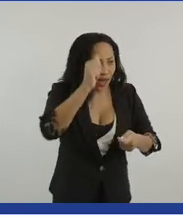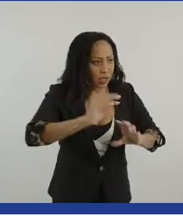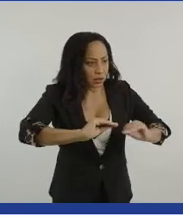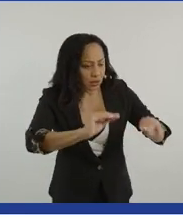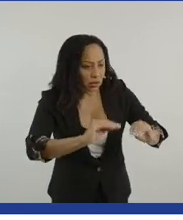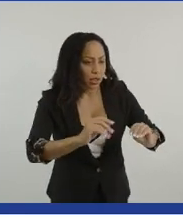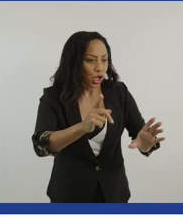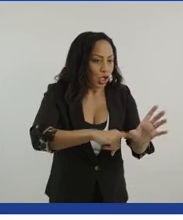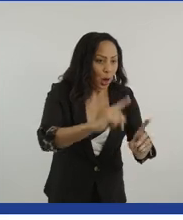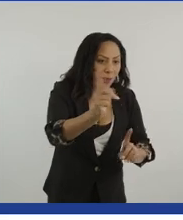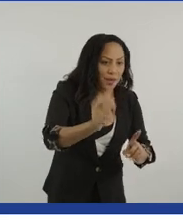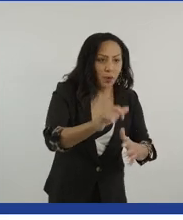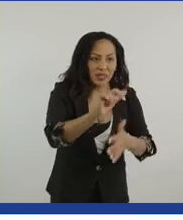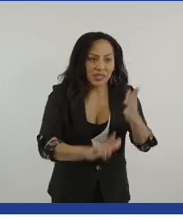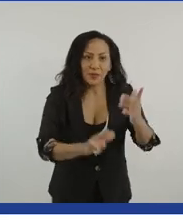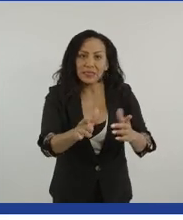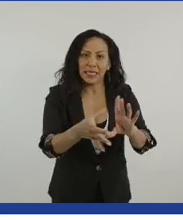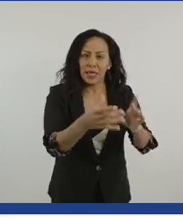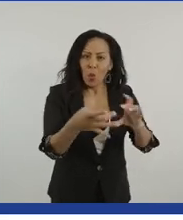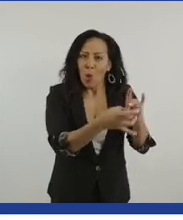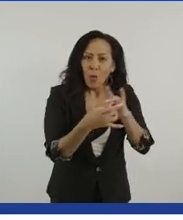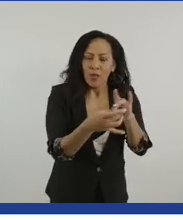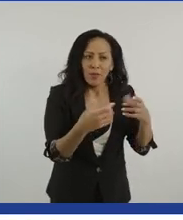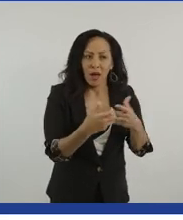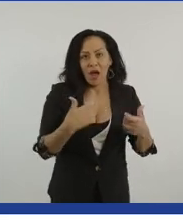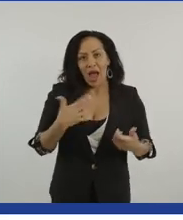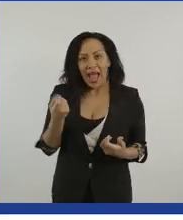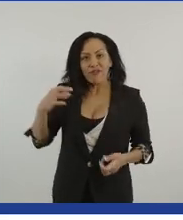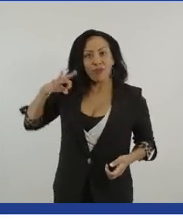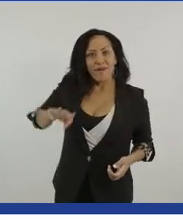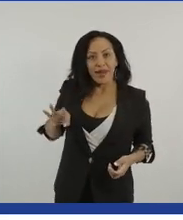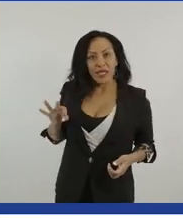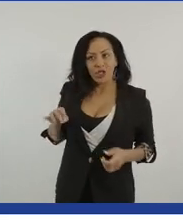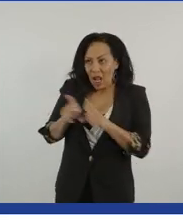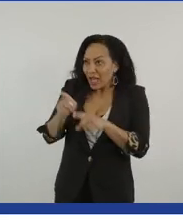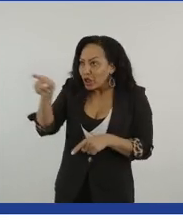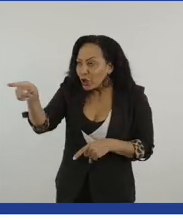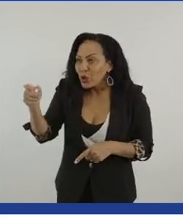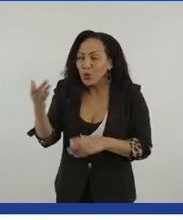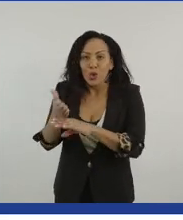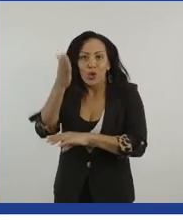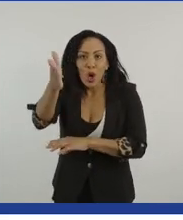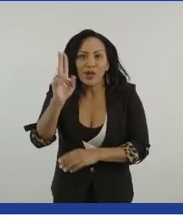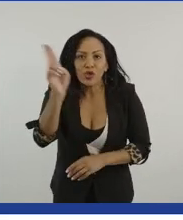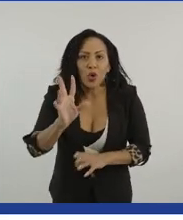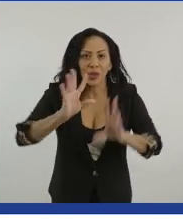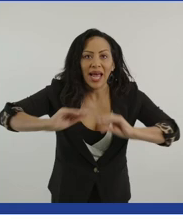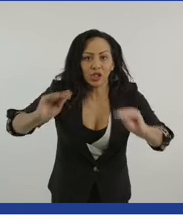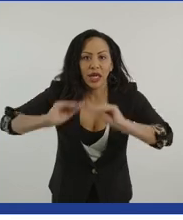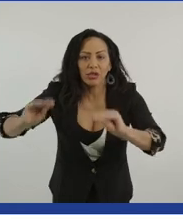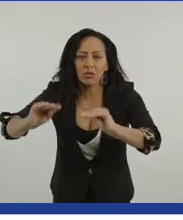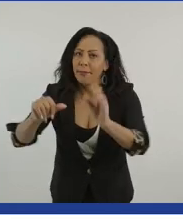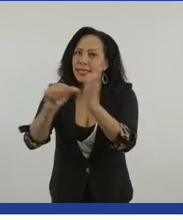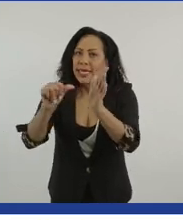with young people. Uh, I have the privilege of going into schools like you do, uh, and try and educate people, but it's, it's a hard battle